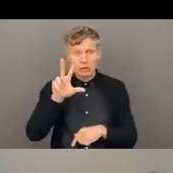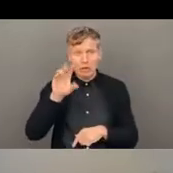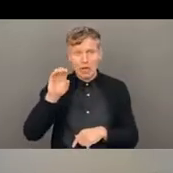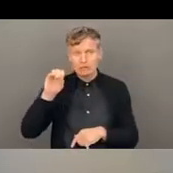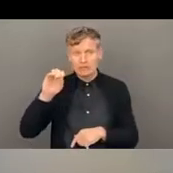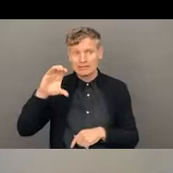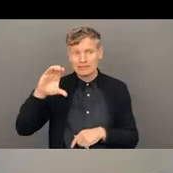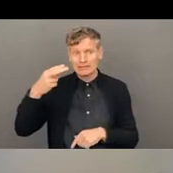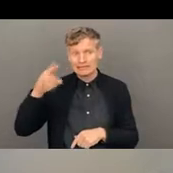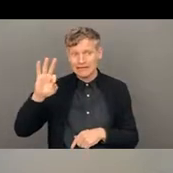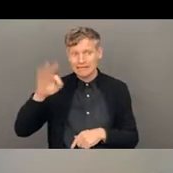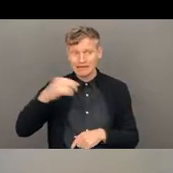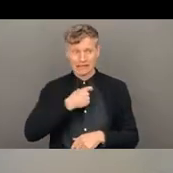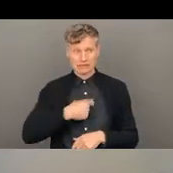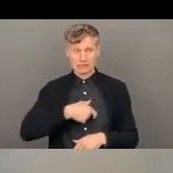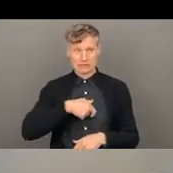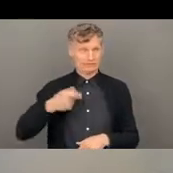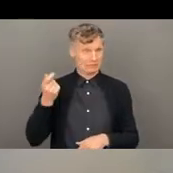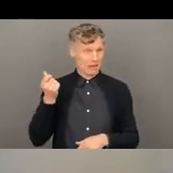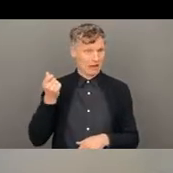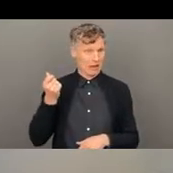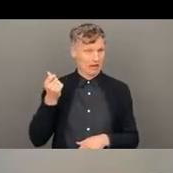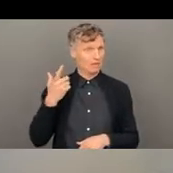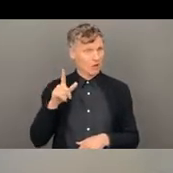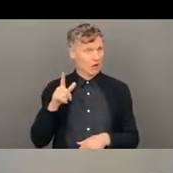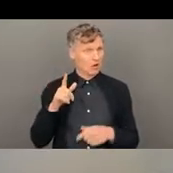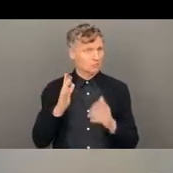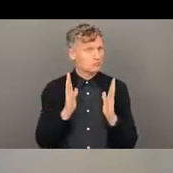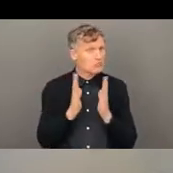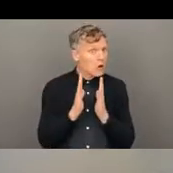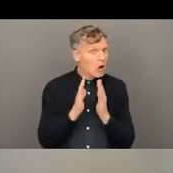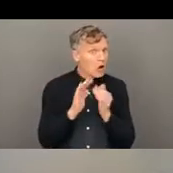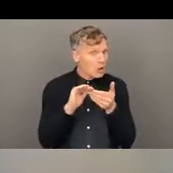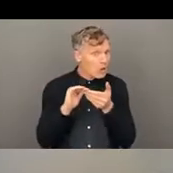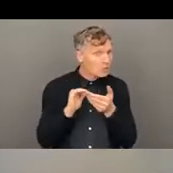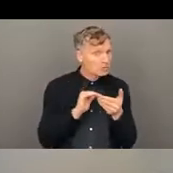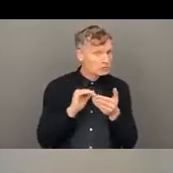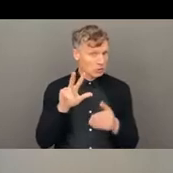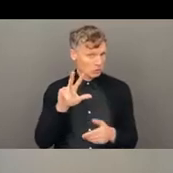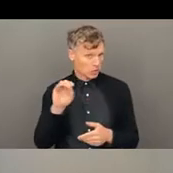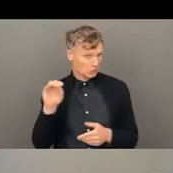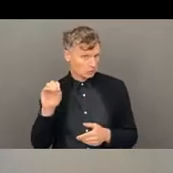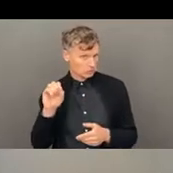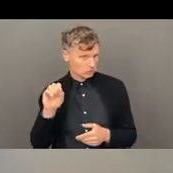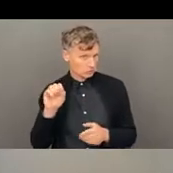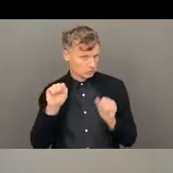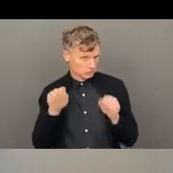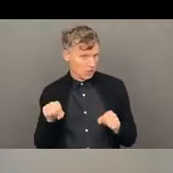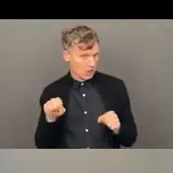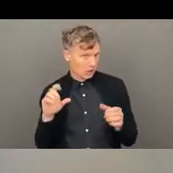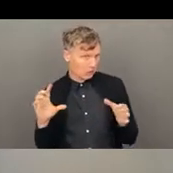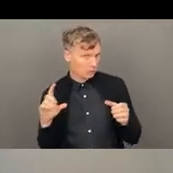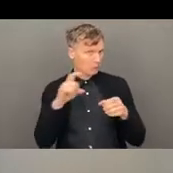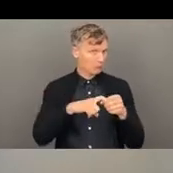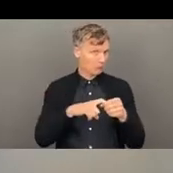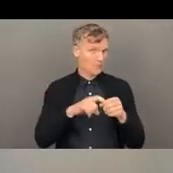for a smaller organization. But we were talking about the amount of time that it takes to, you know, outside of your